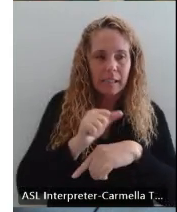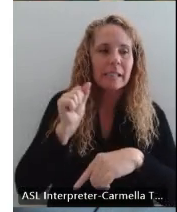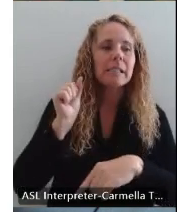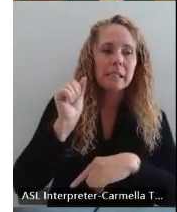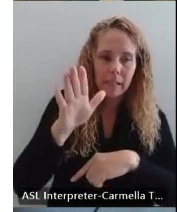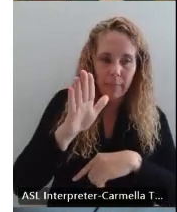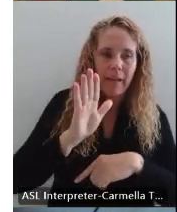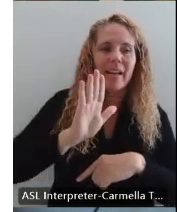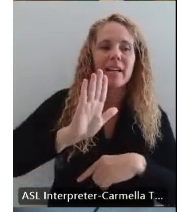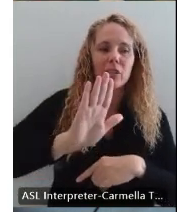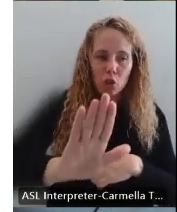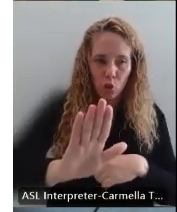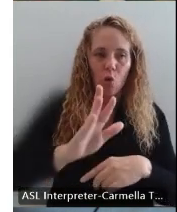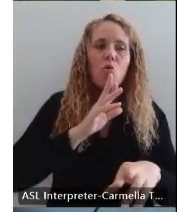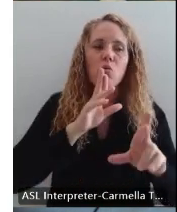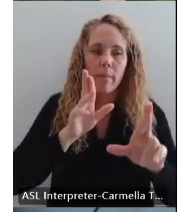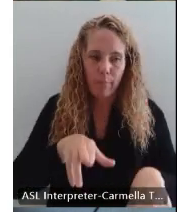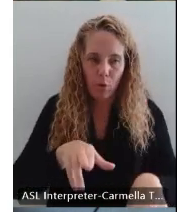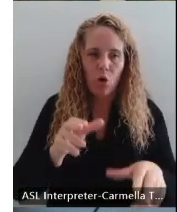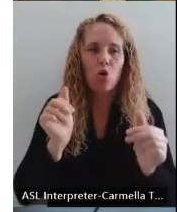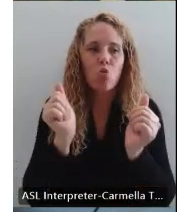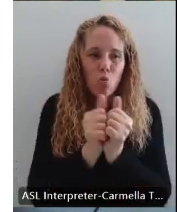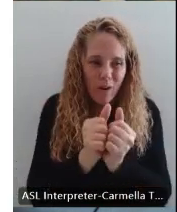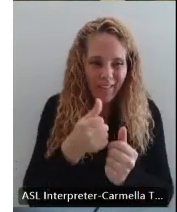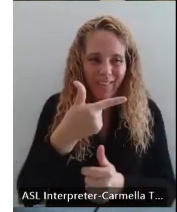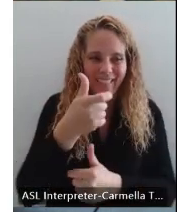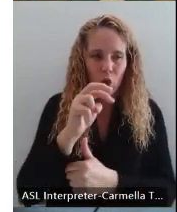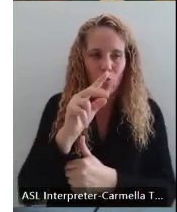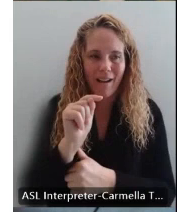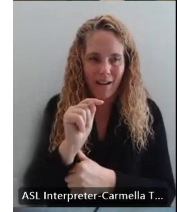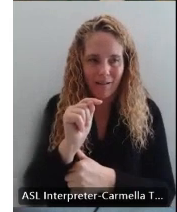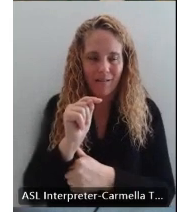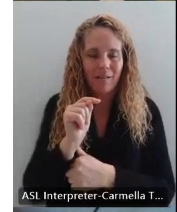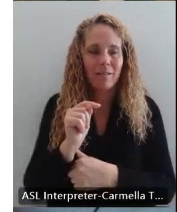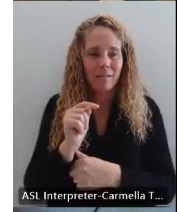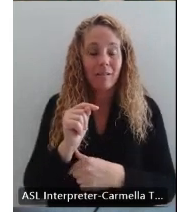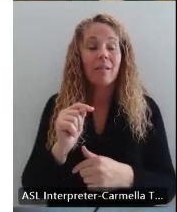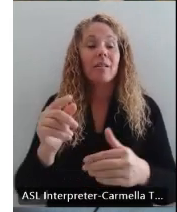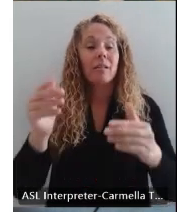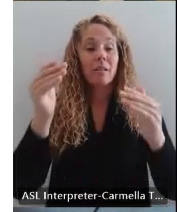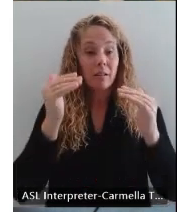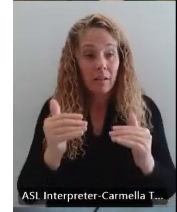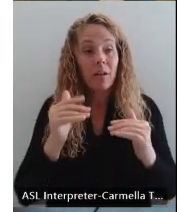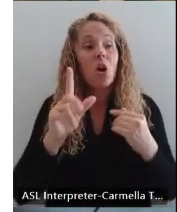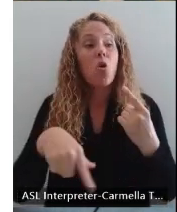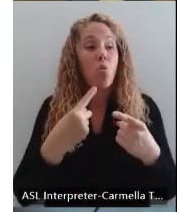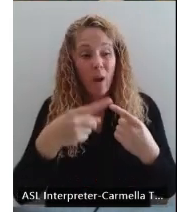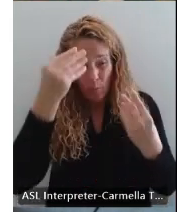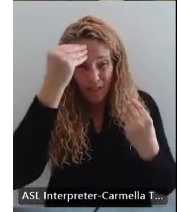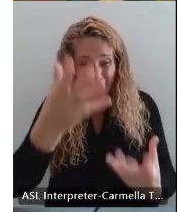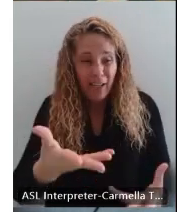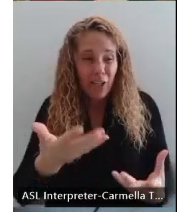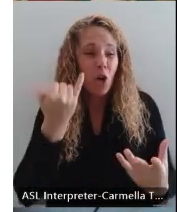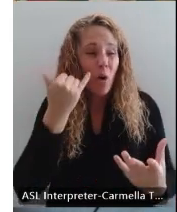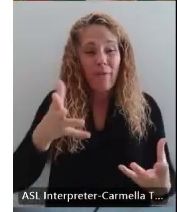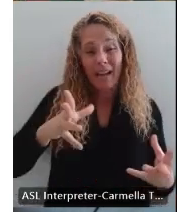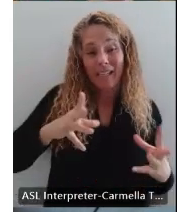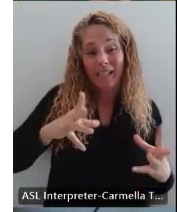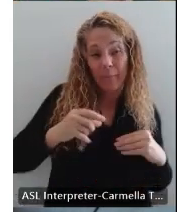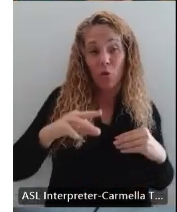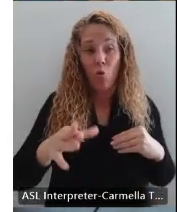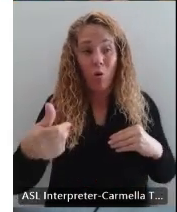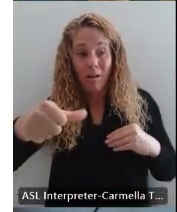your report with your grant. Then, once we let you know if you have been accepted,